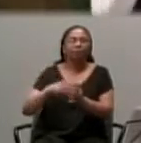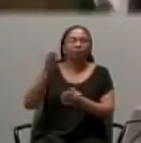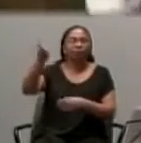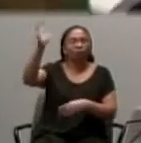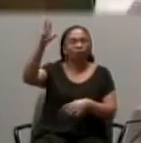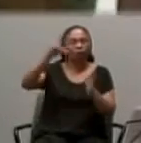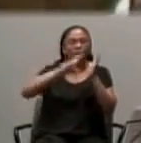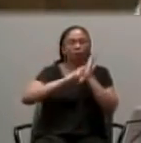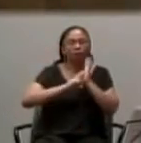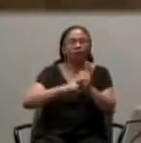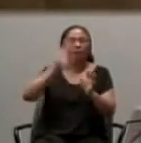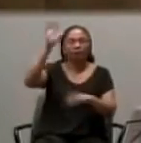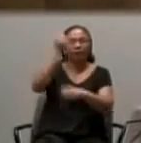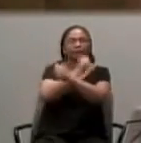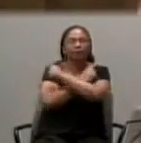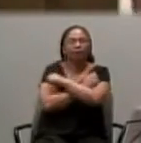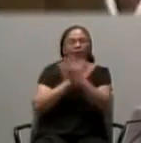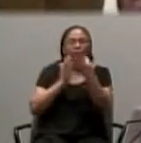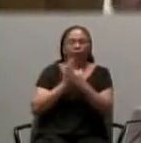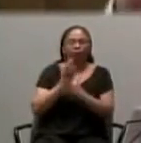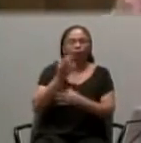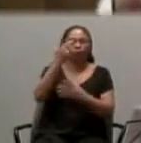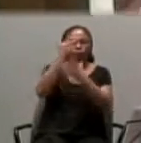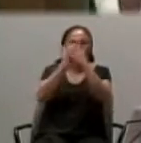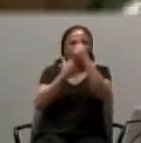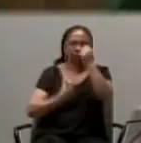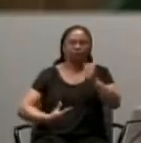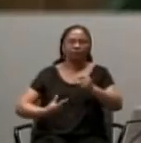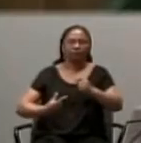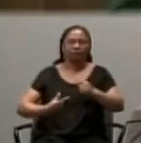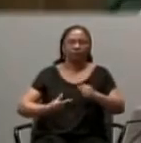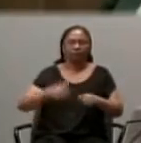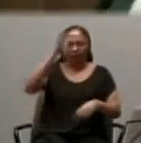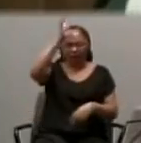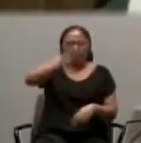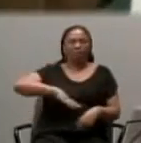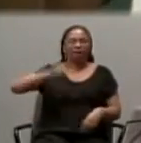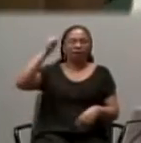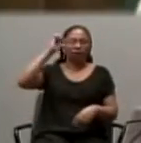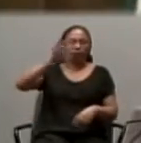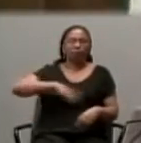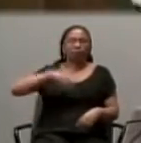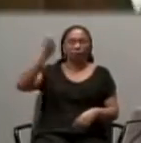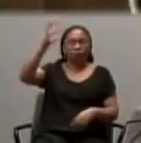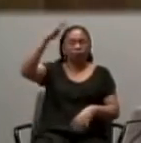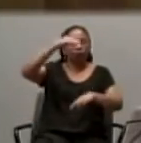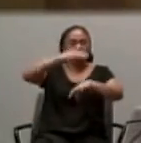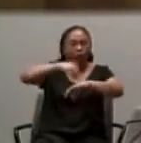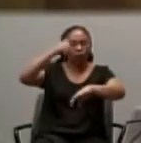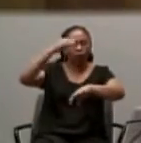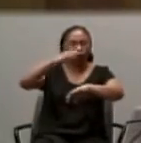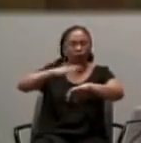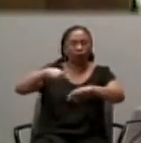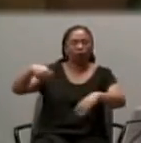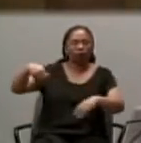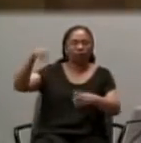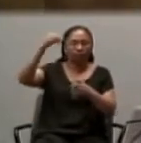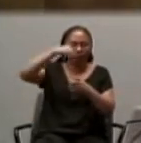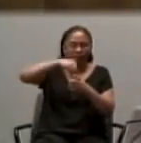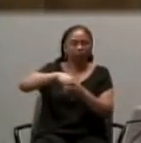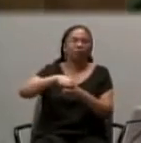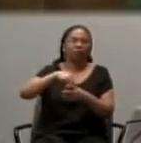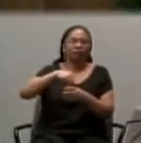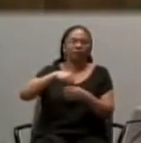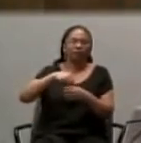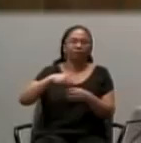God, In the blessed trinity, Which men and women, Are called to, As it will, Enter into, And participate in,